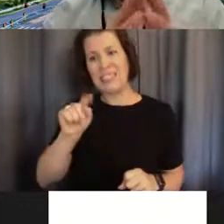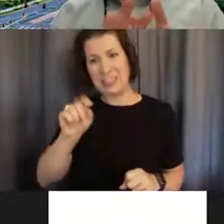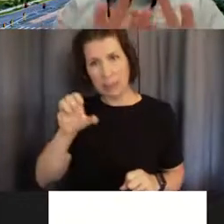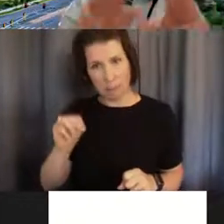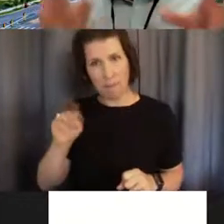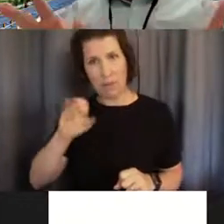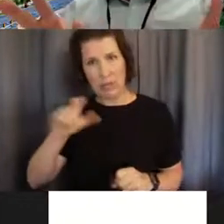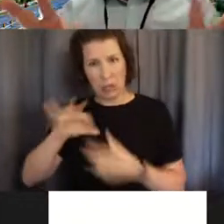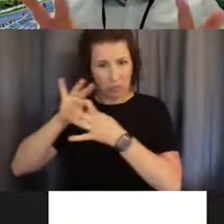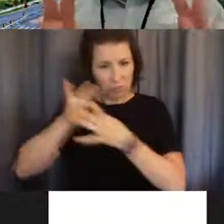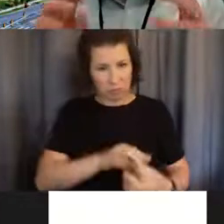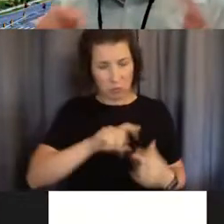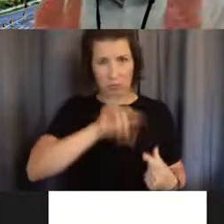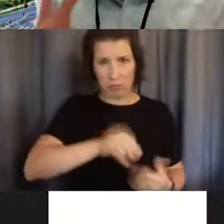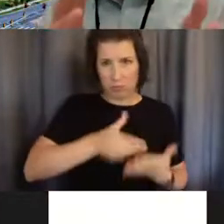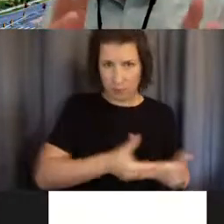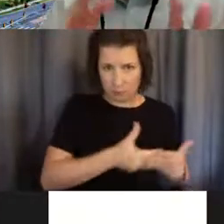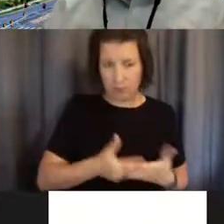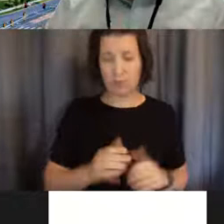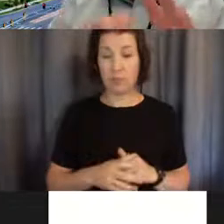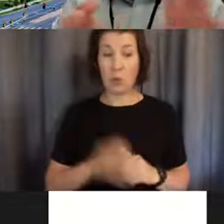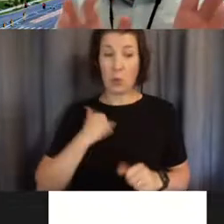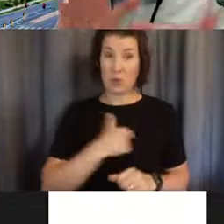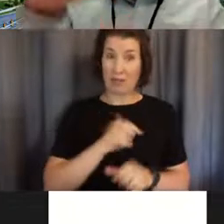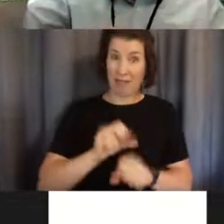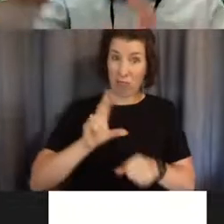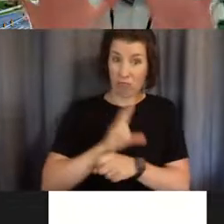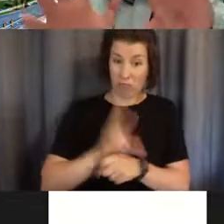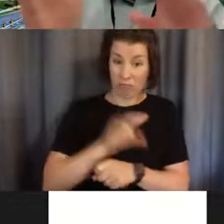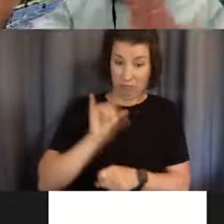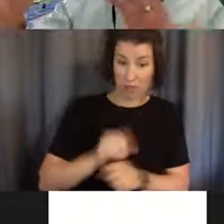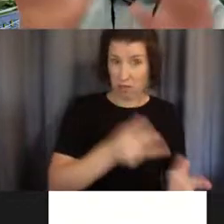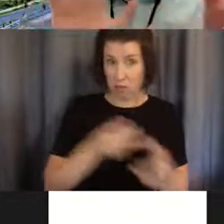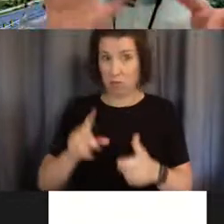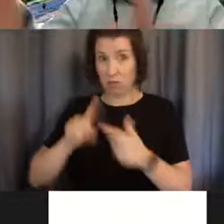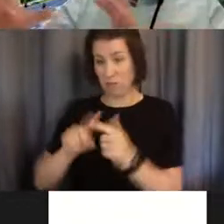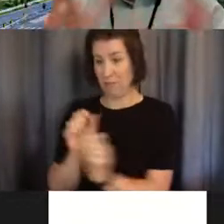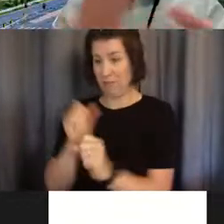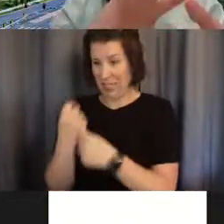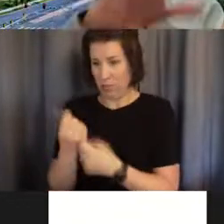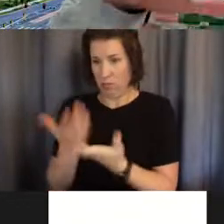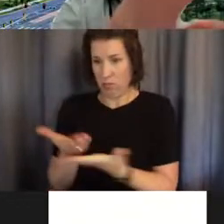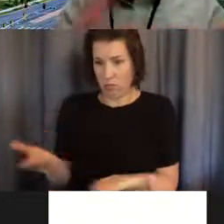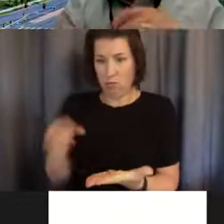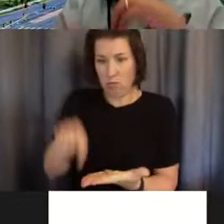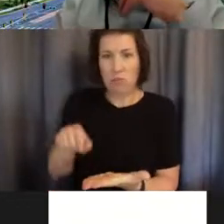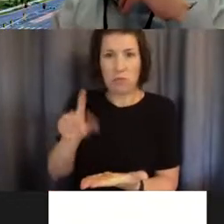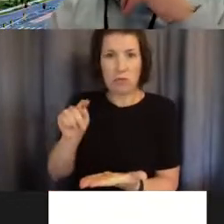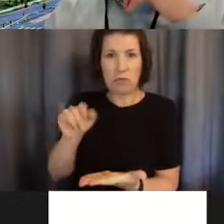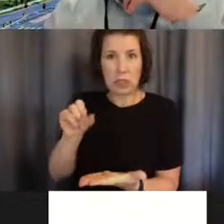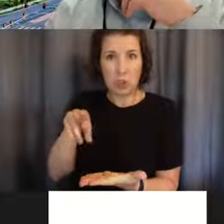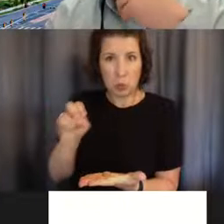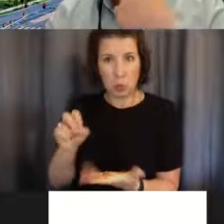and a material that is strong enough to be able to really reconstruct and become part of a heart wall